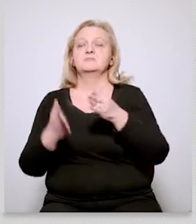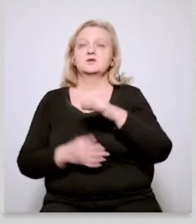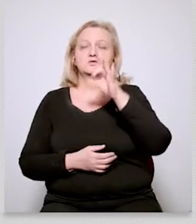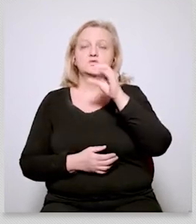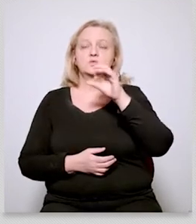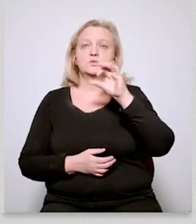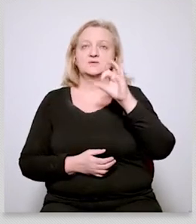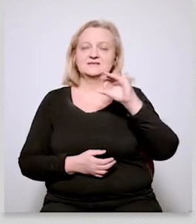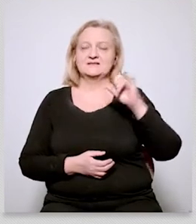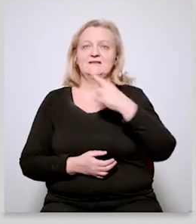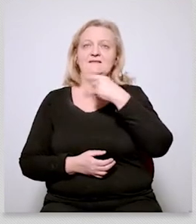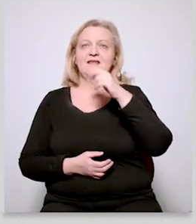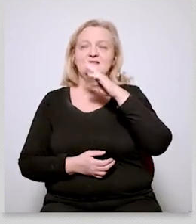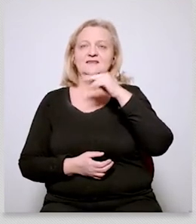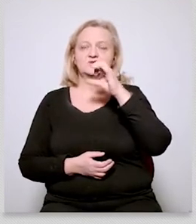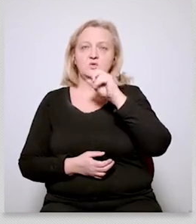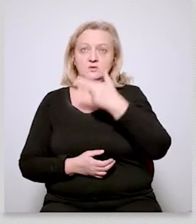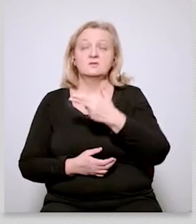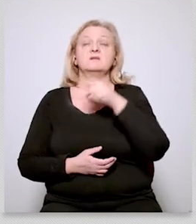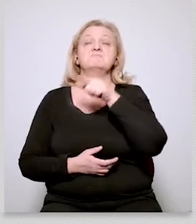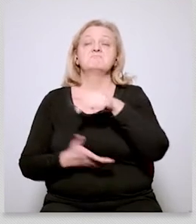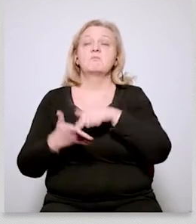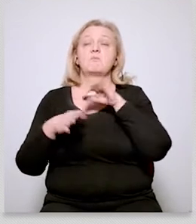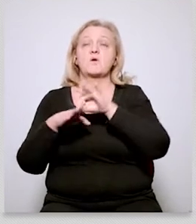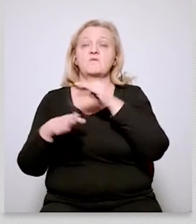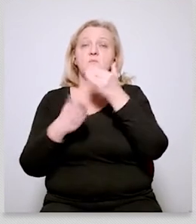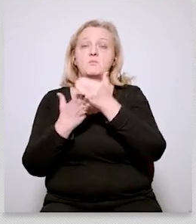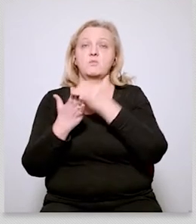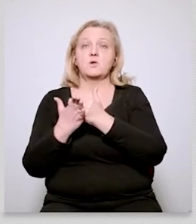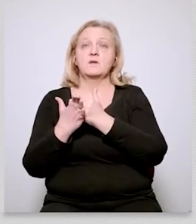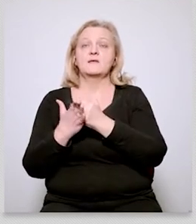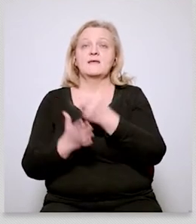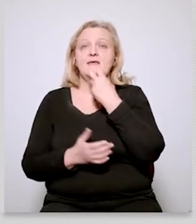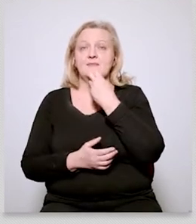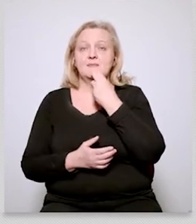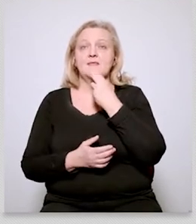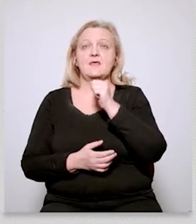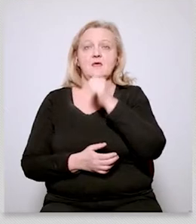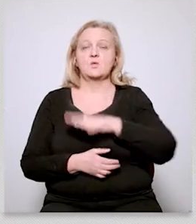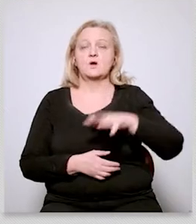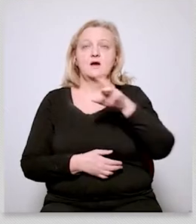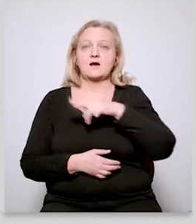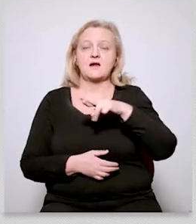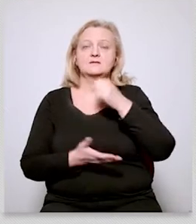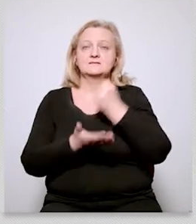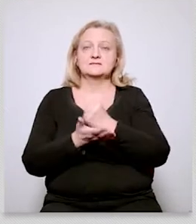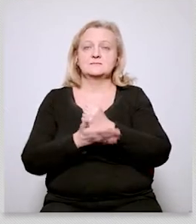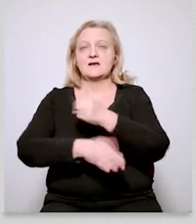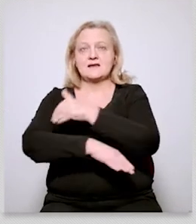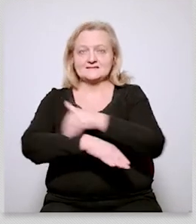concern for relations and last but not least tomas jungwirt who is research fellow